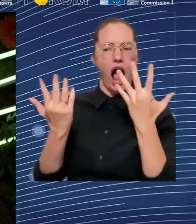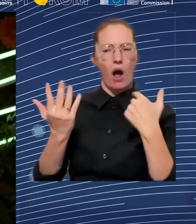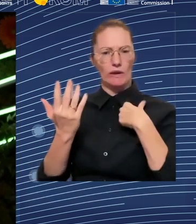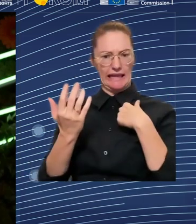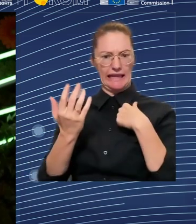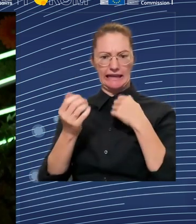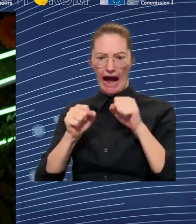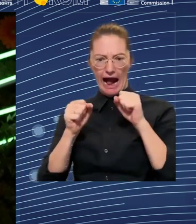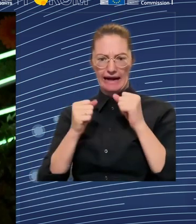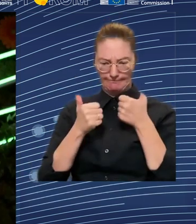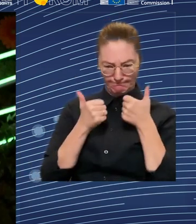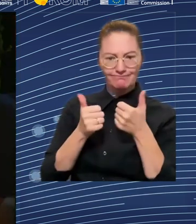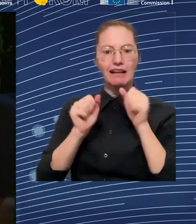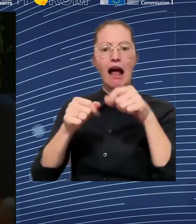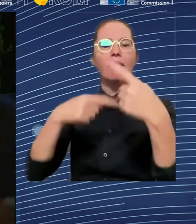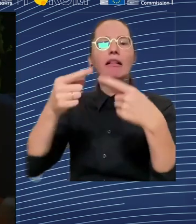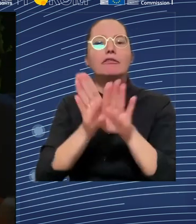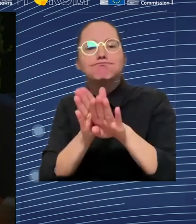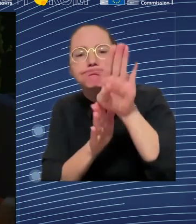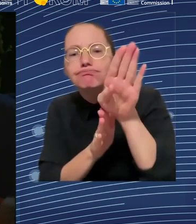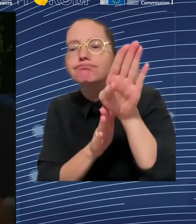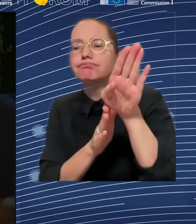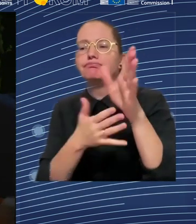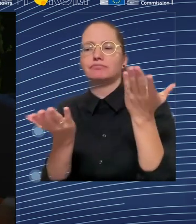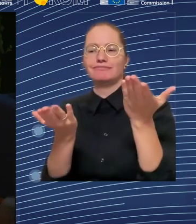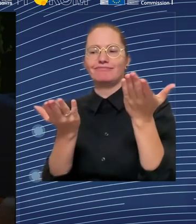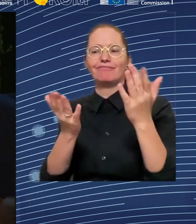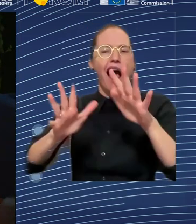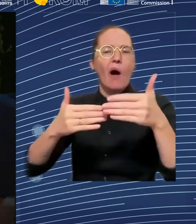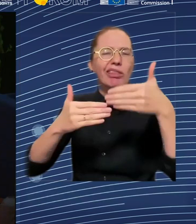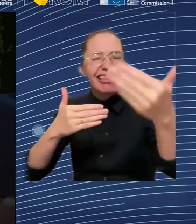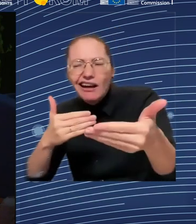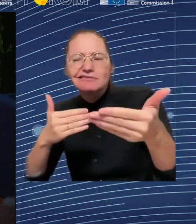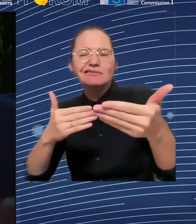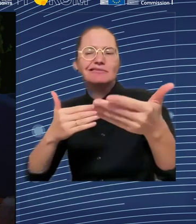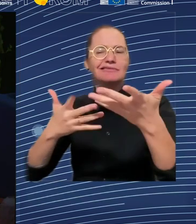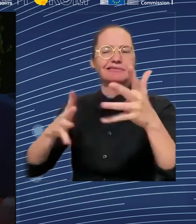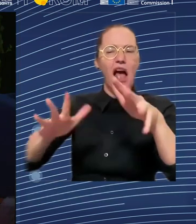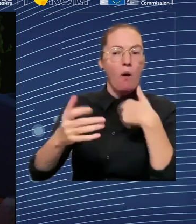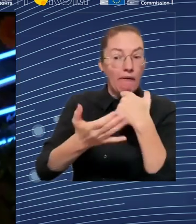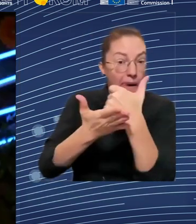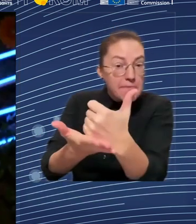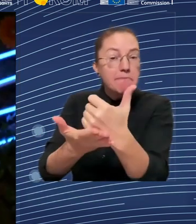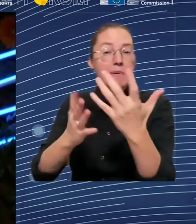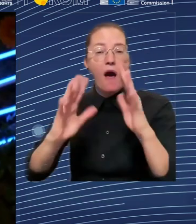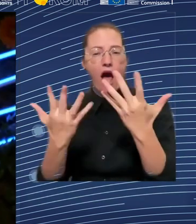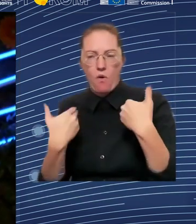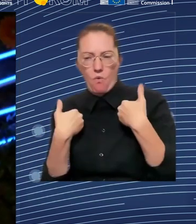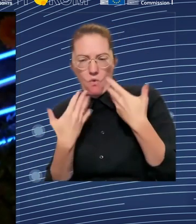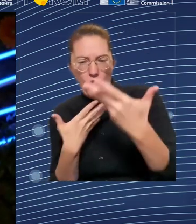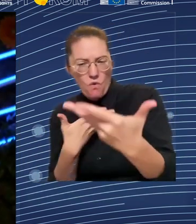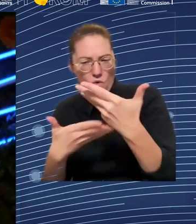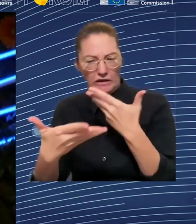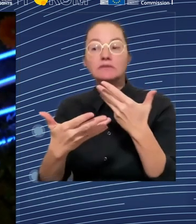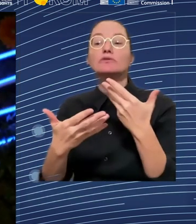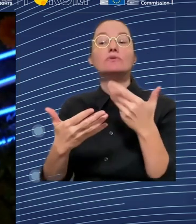I have to find the time? You know, is the company with me? Is the company going to help me? Or are they going to look towards